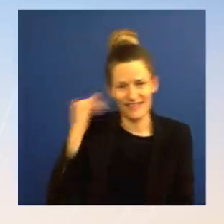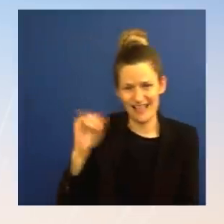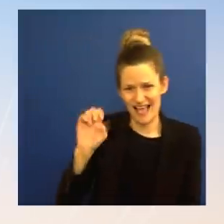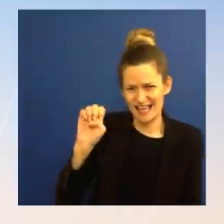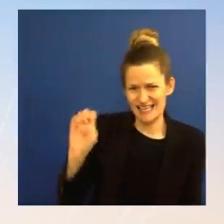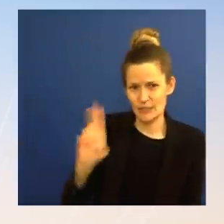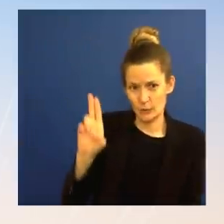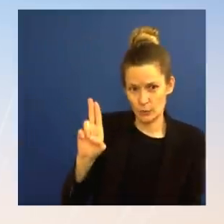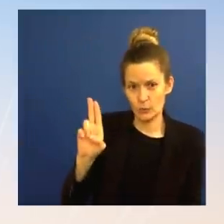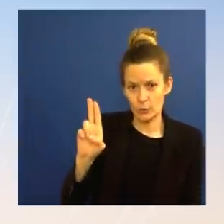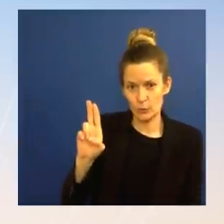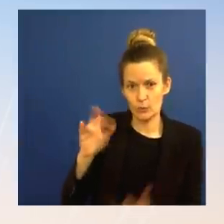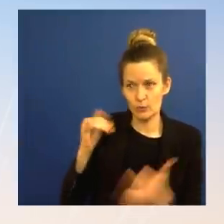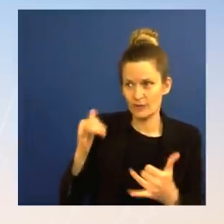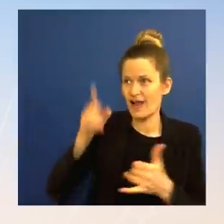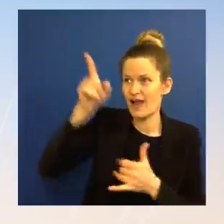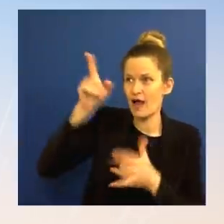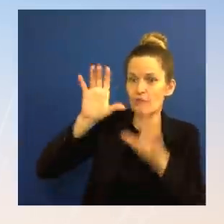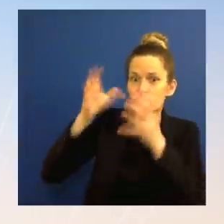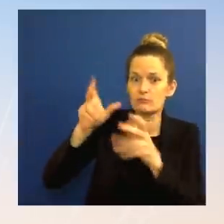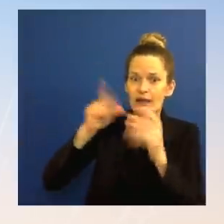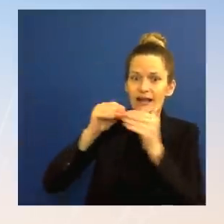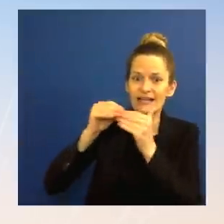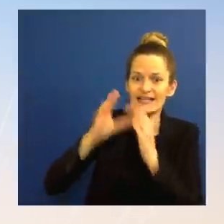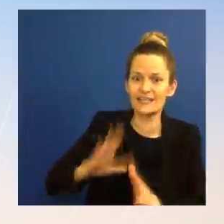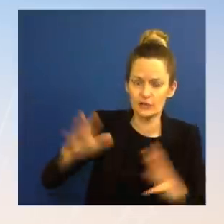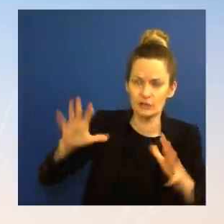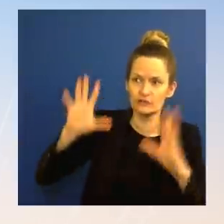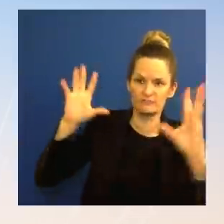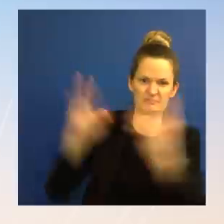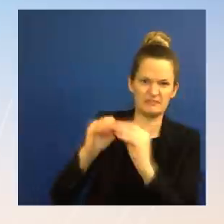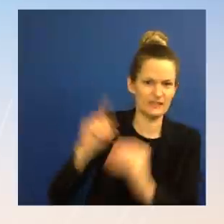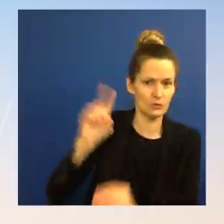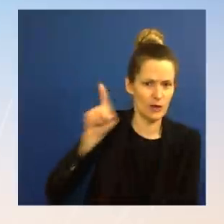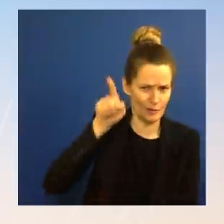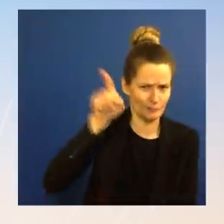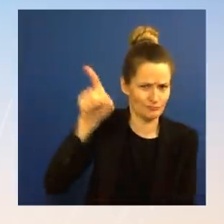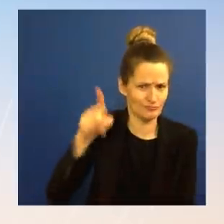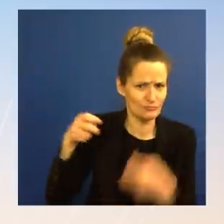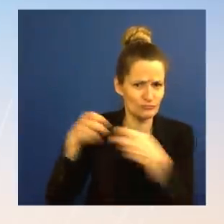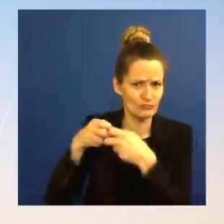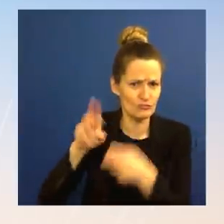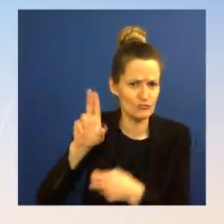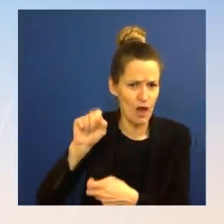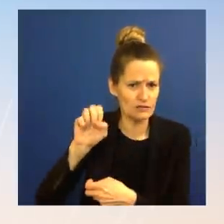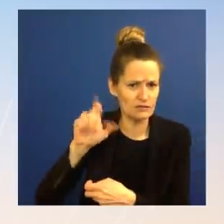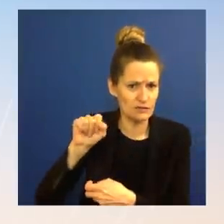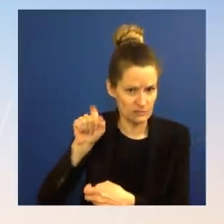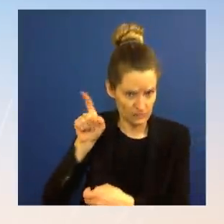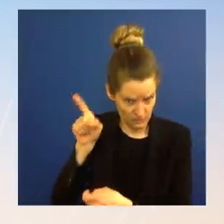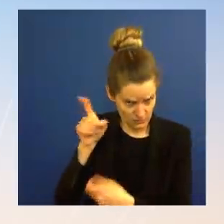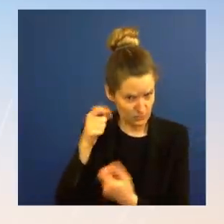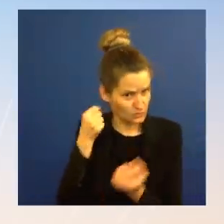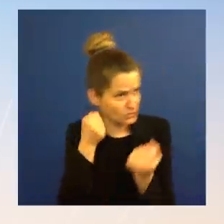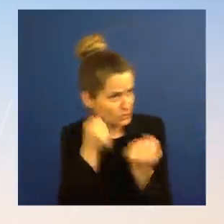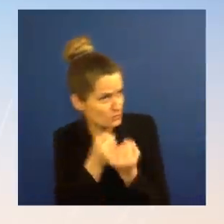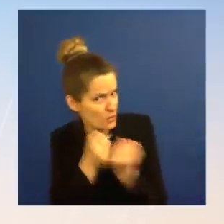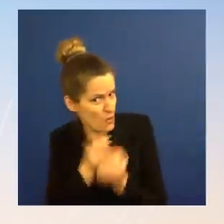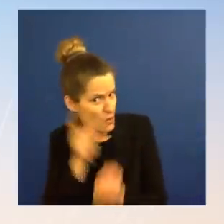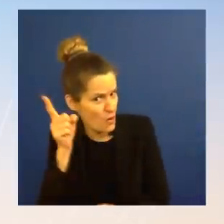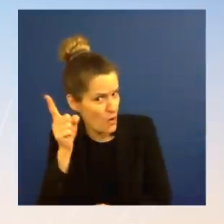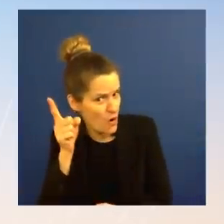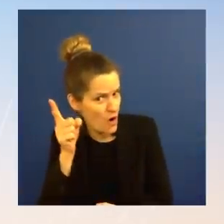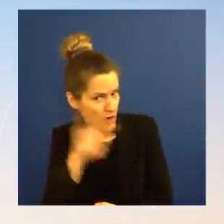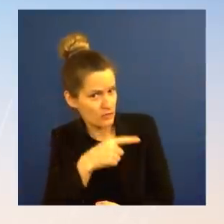Ukraine in the EU? Ms. On the last question, that's really up to the EU and Ukraine to determine together.